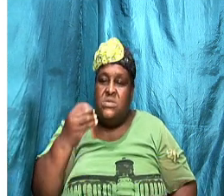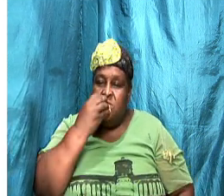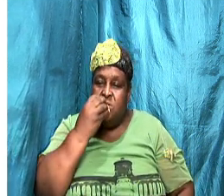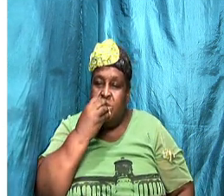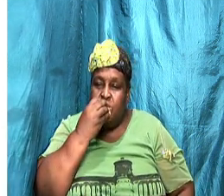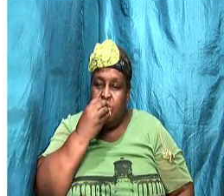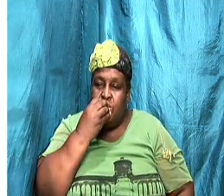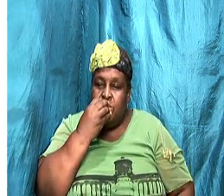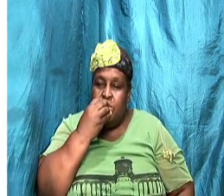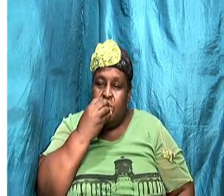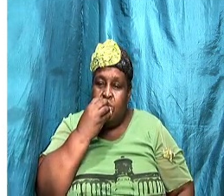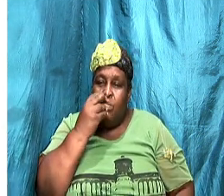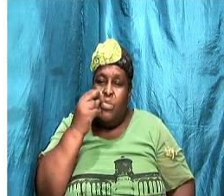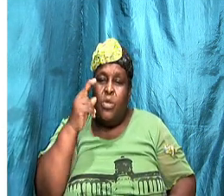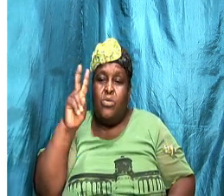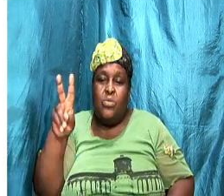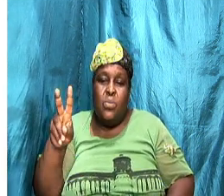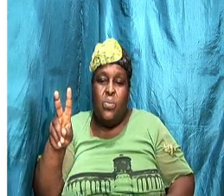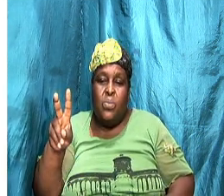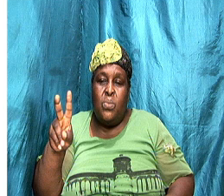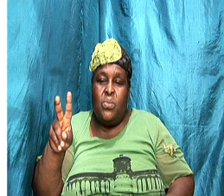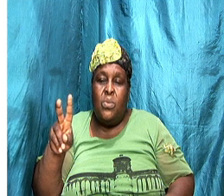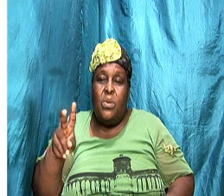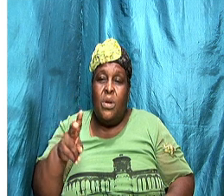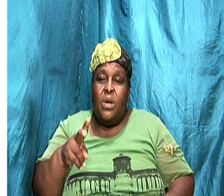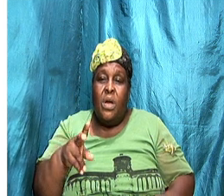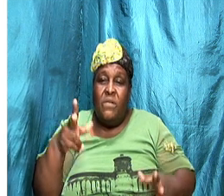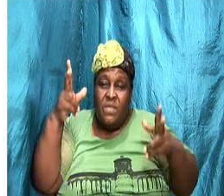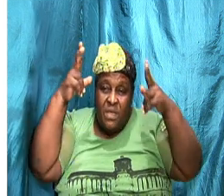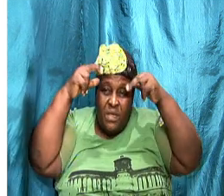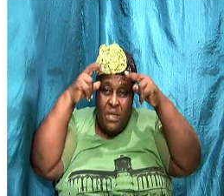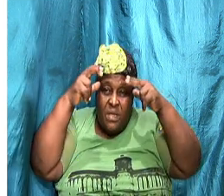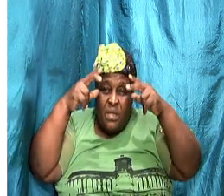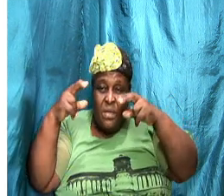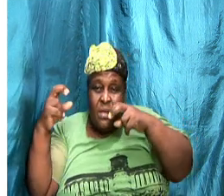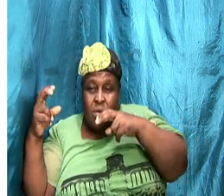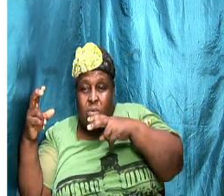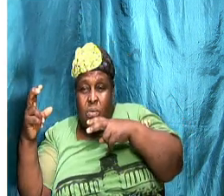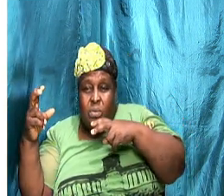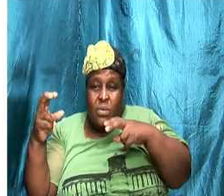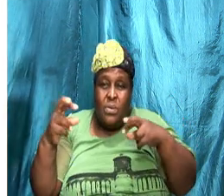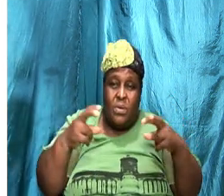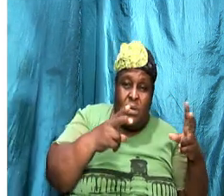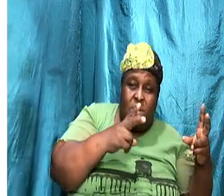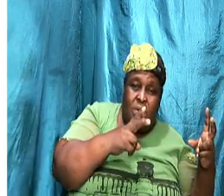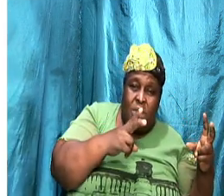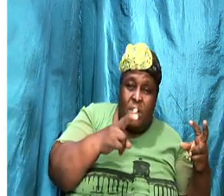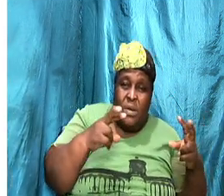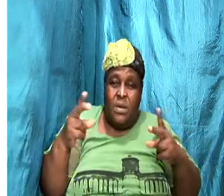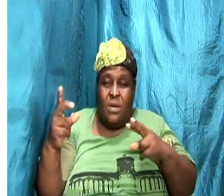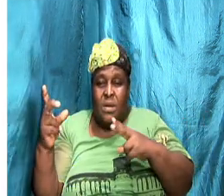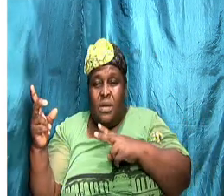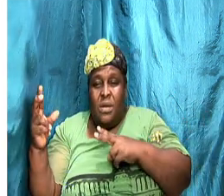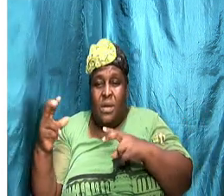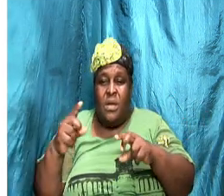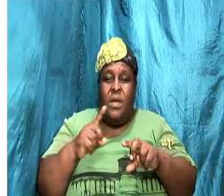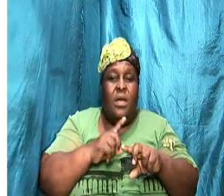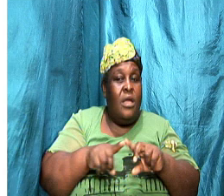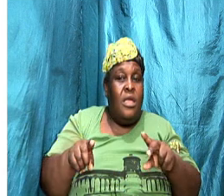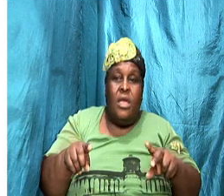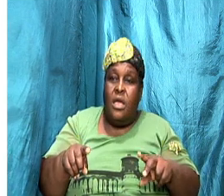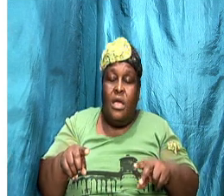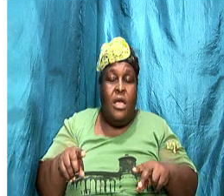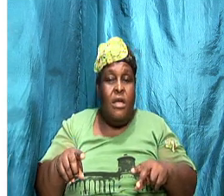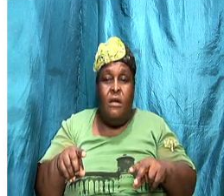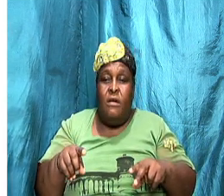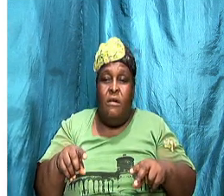and both of them talk together talk together and both of them they just can't fulfill the task because the task